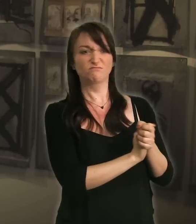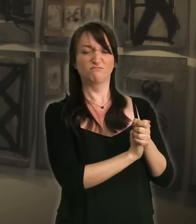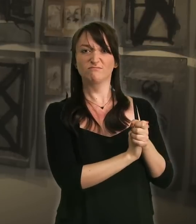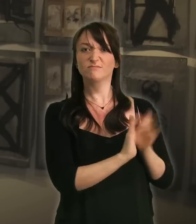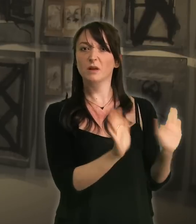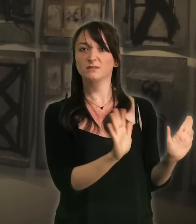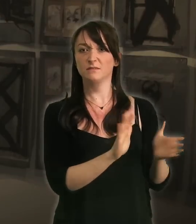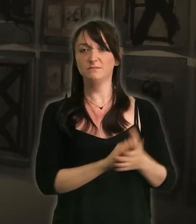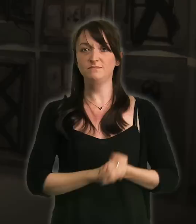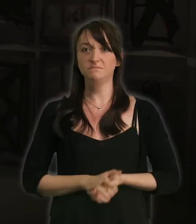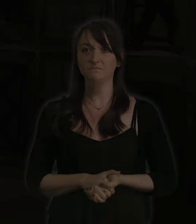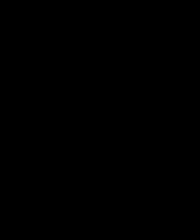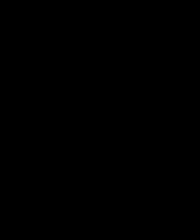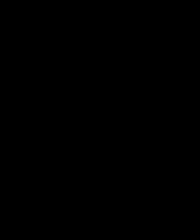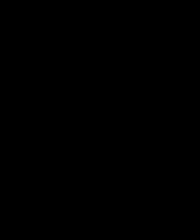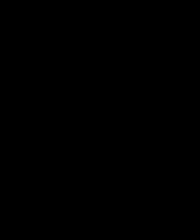for you not for anyone else